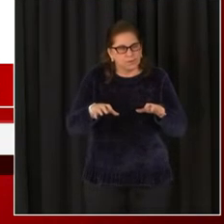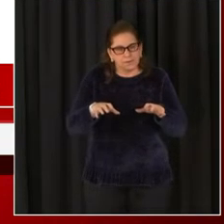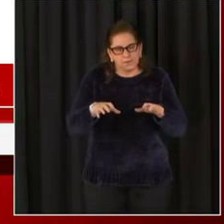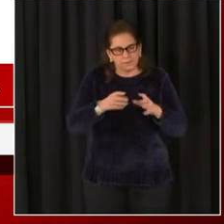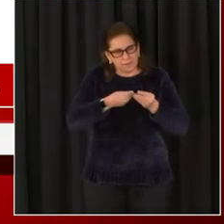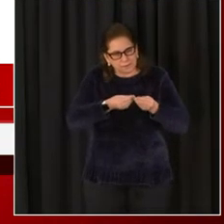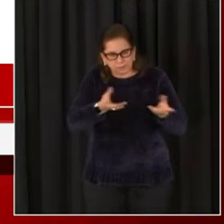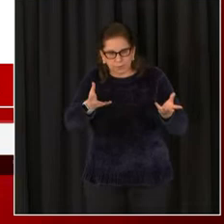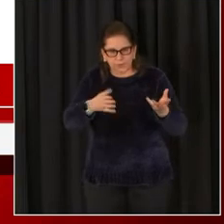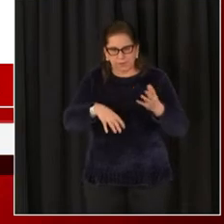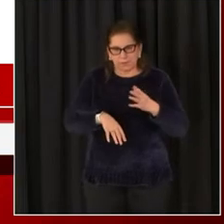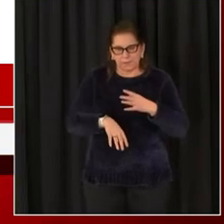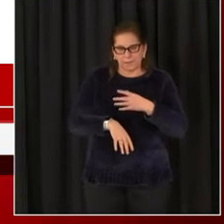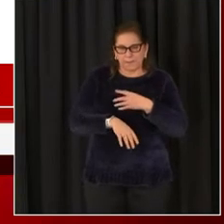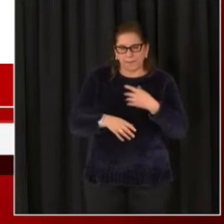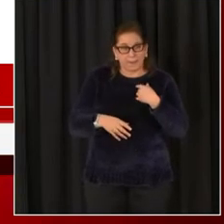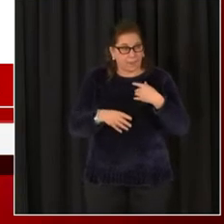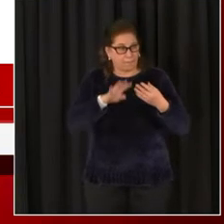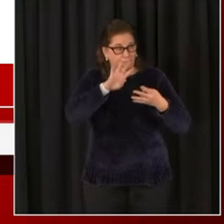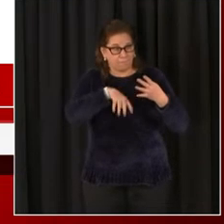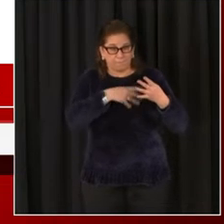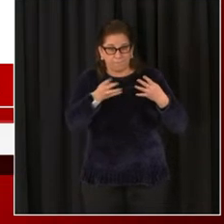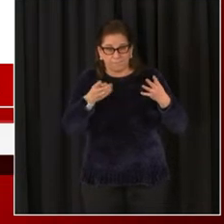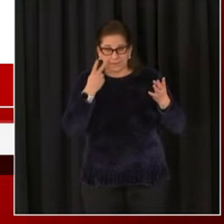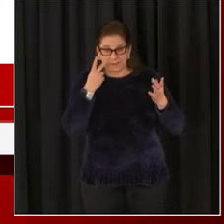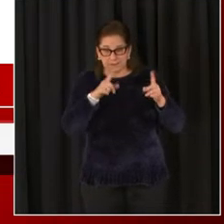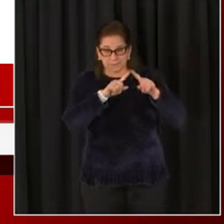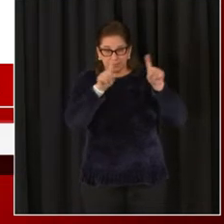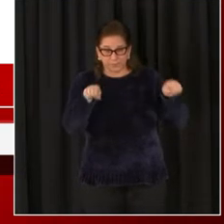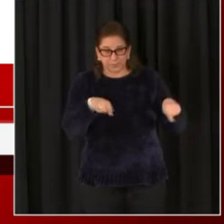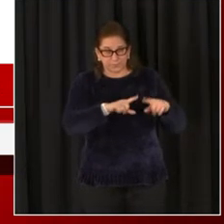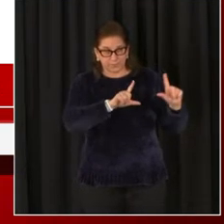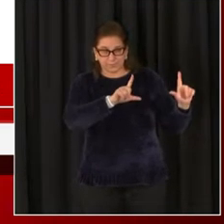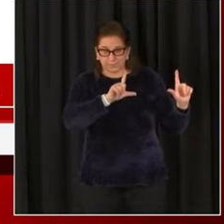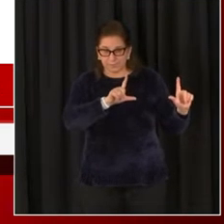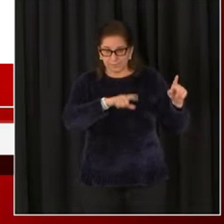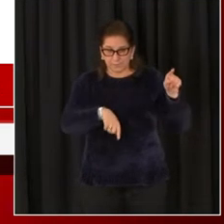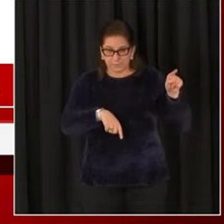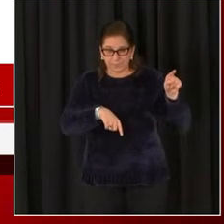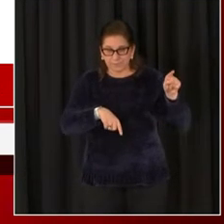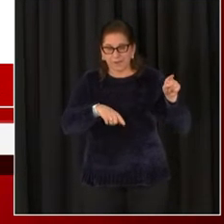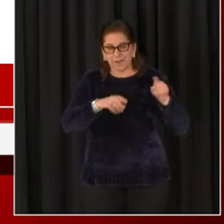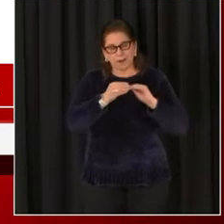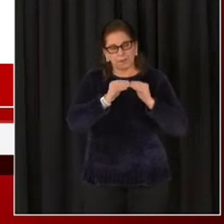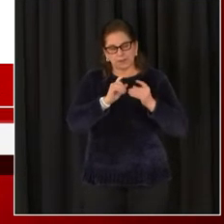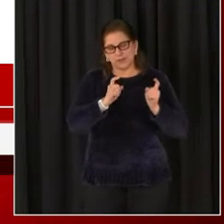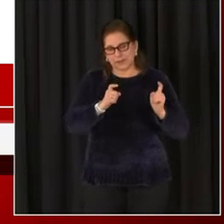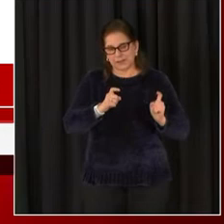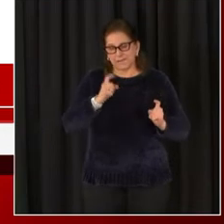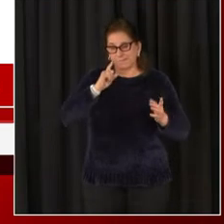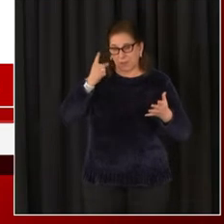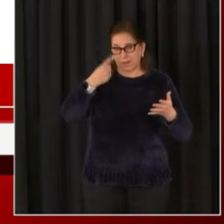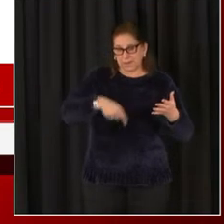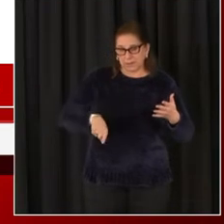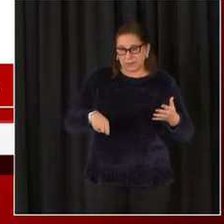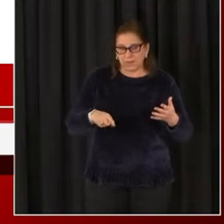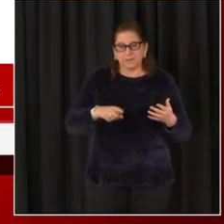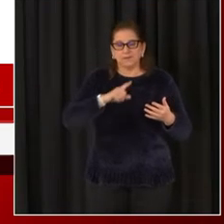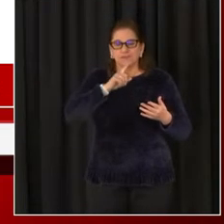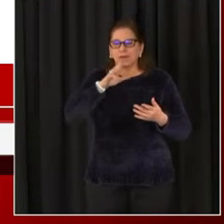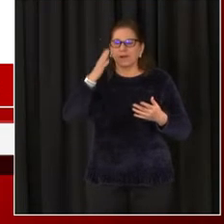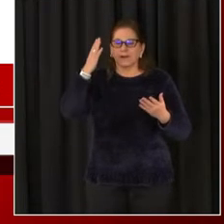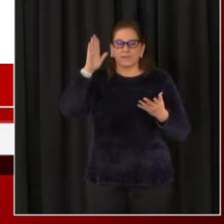example, what we expect for next week. This number changes, and we often don't know